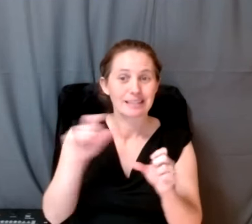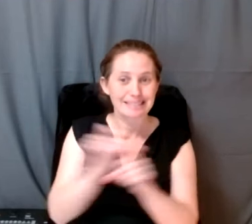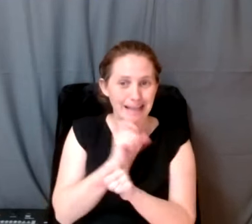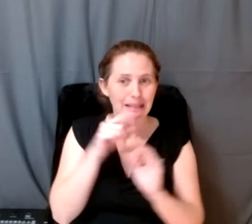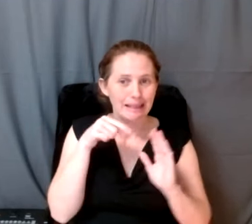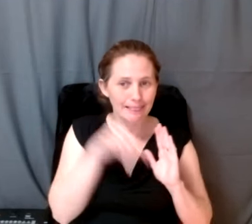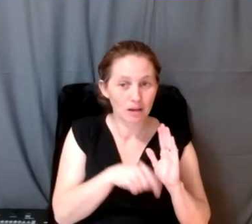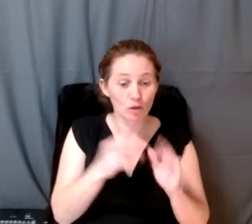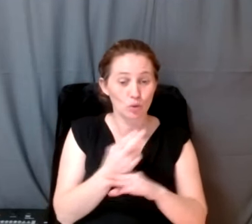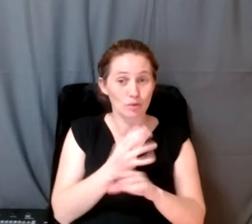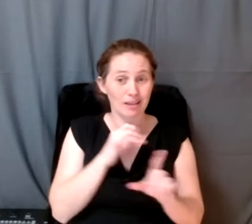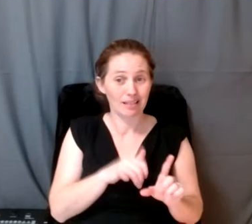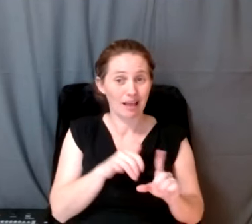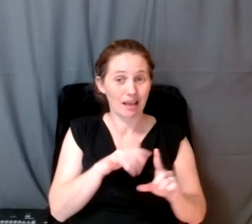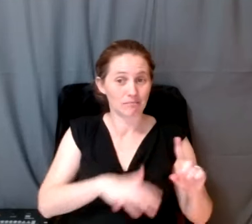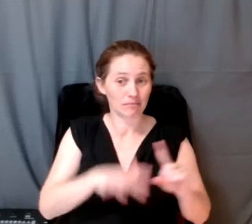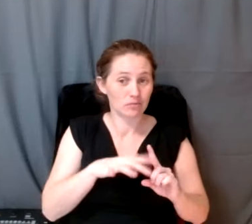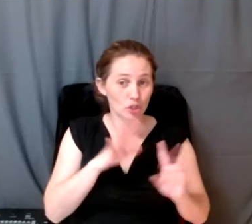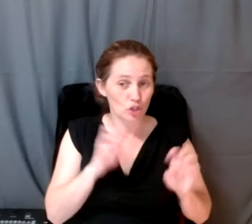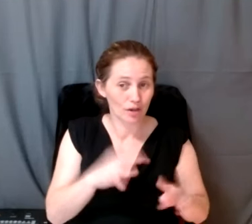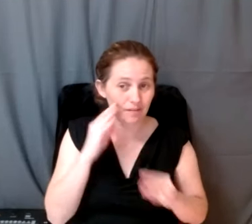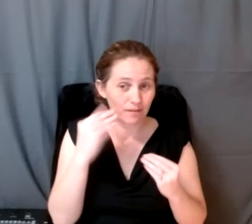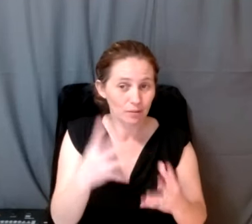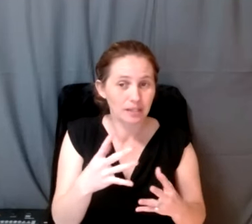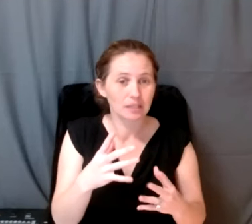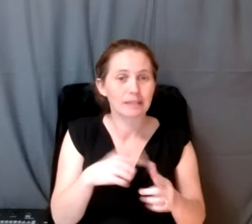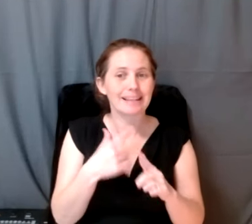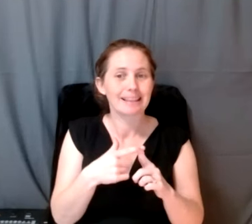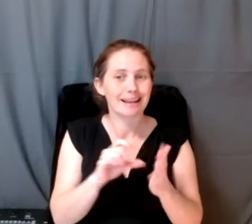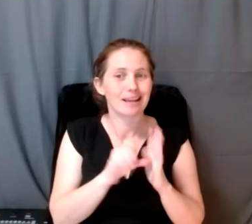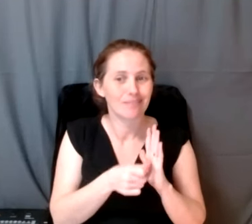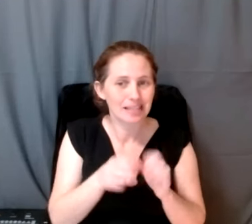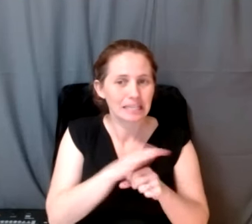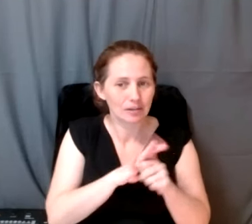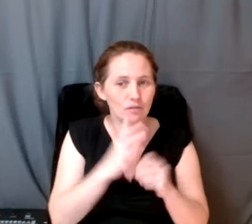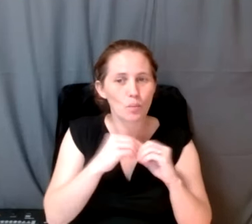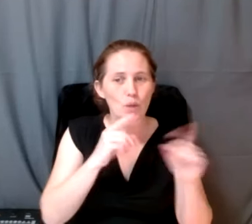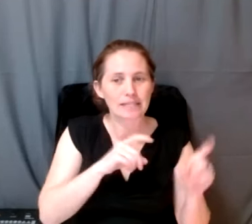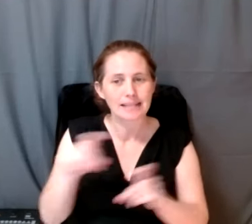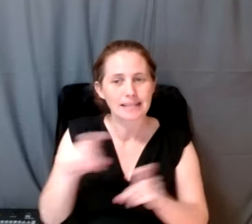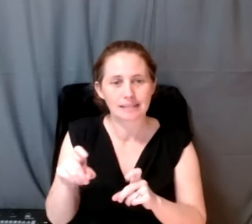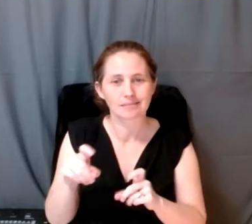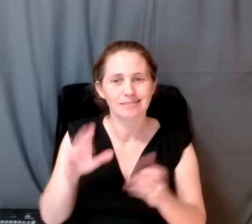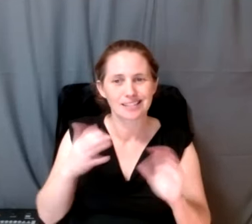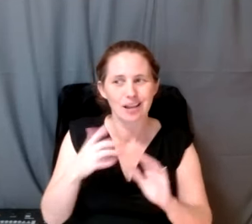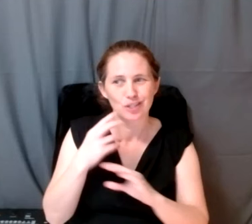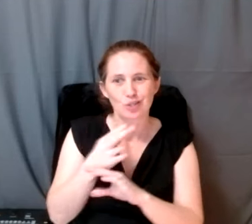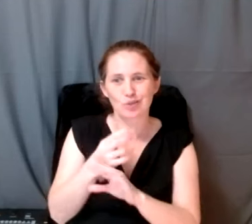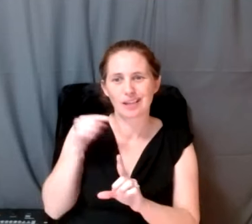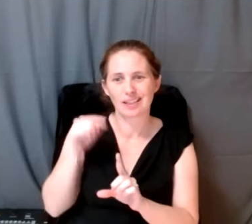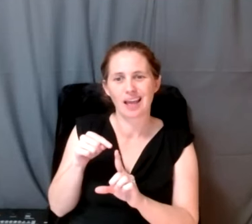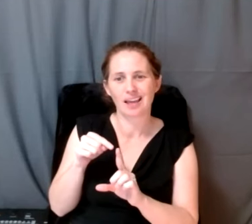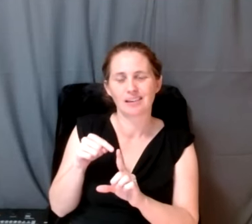there. So like using that geophysical survey information to then highlight areas for more testing rather than just using that